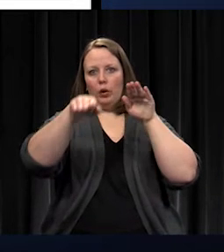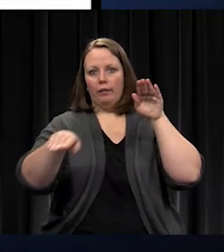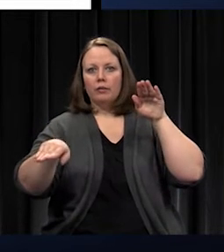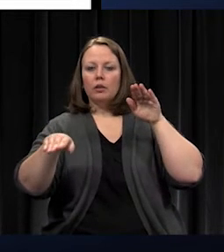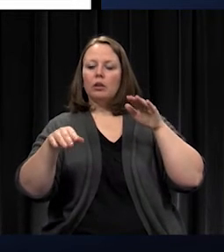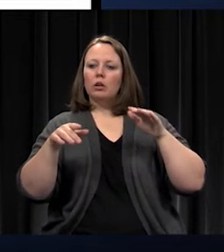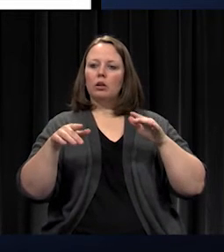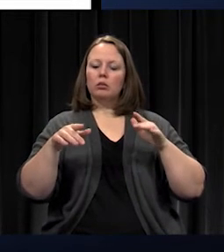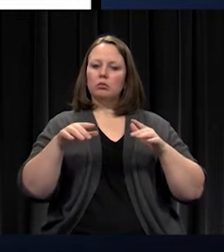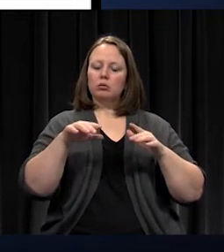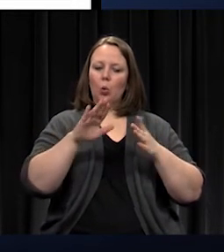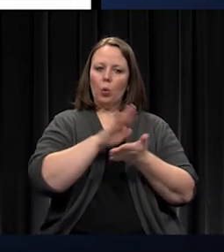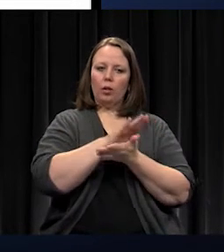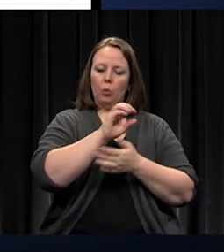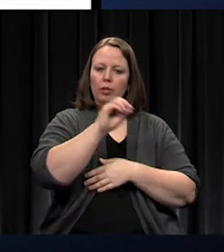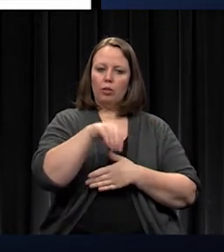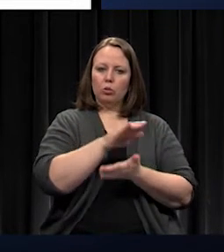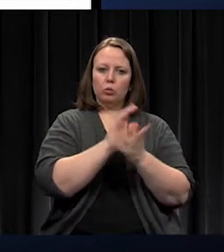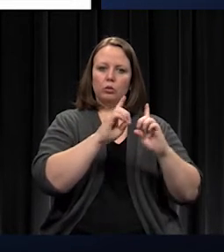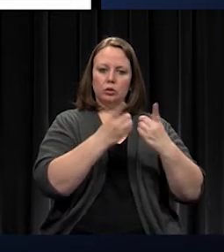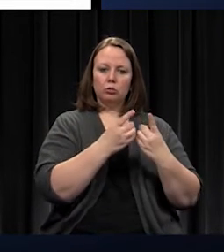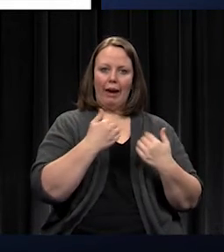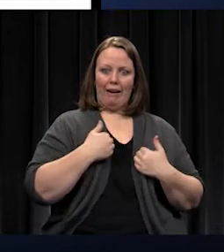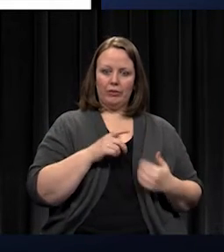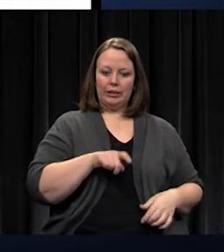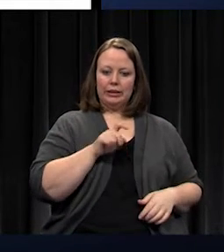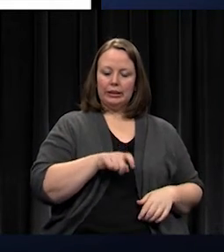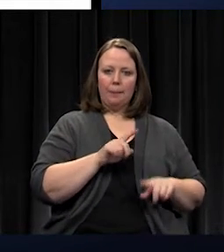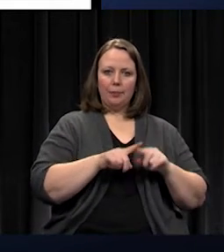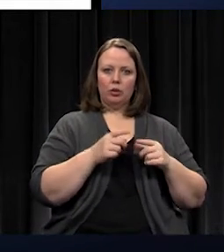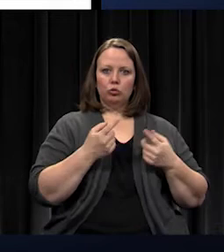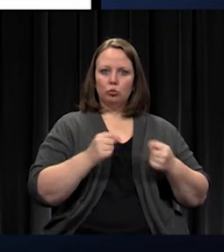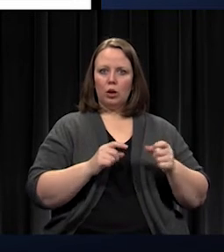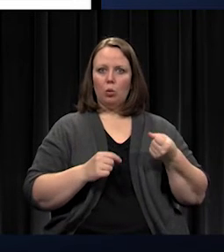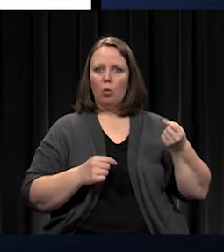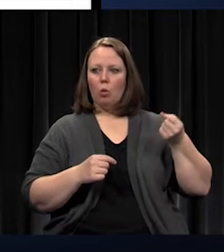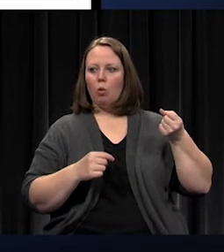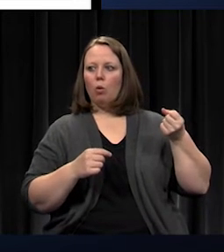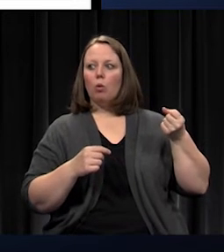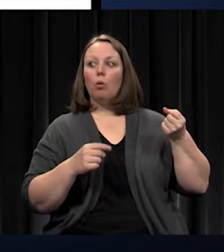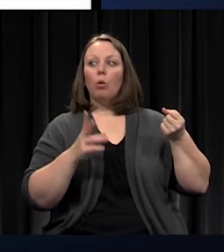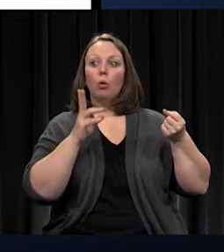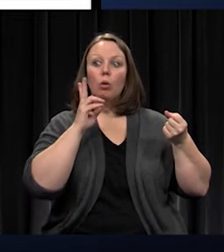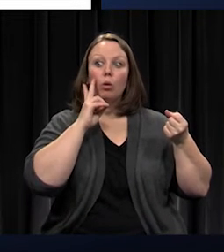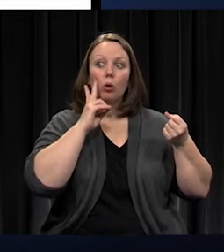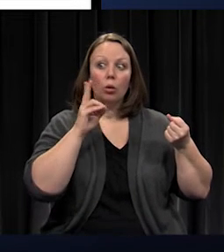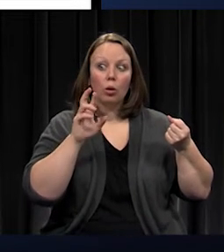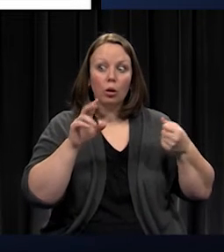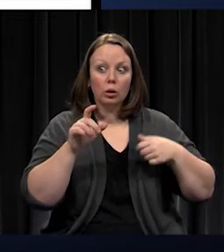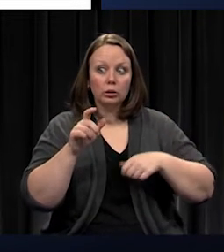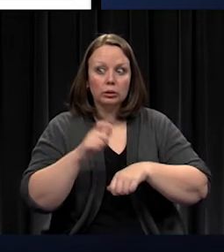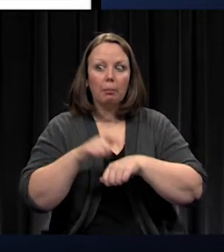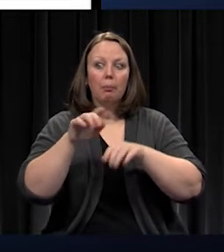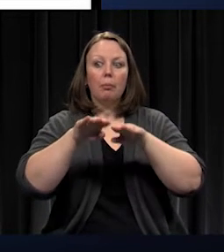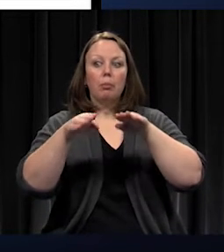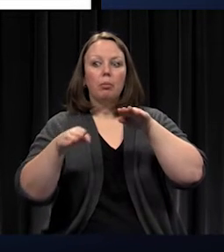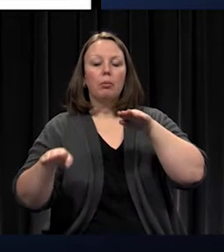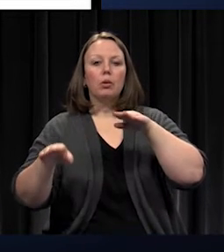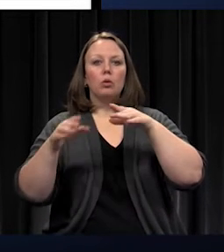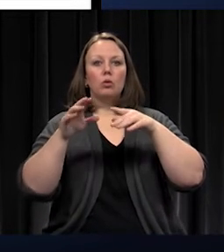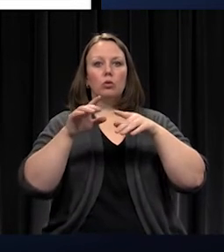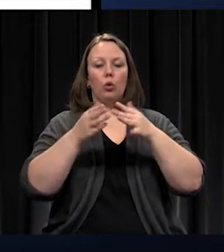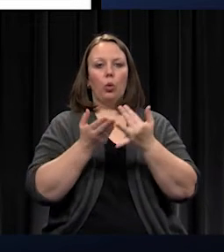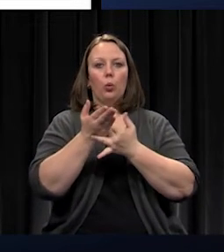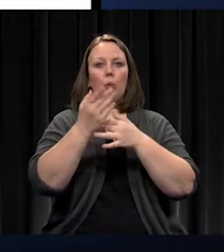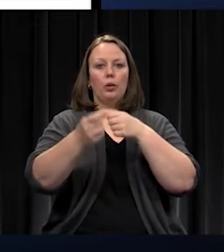try to hold them off until the curve starts to come down. And really, we just we keep it up at a very flat level through the years.